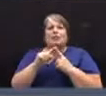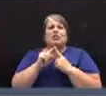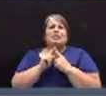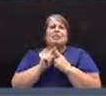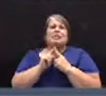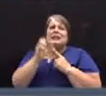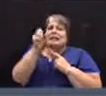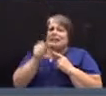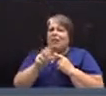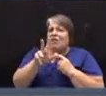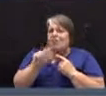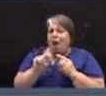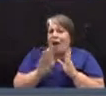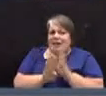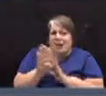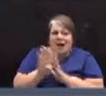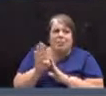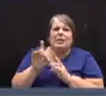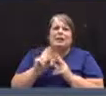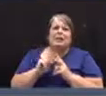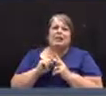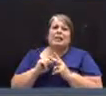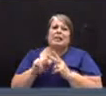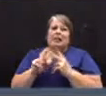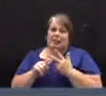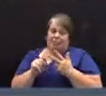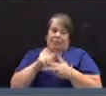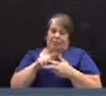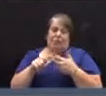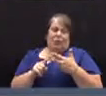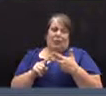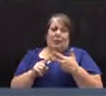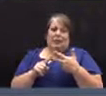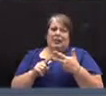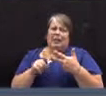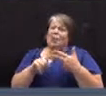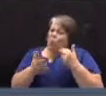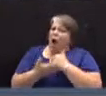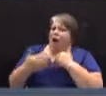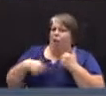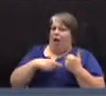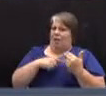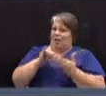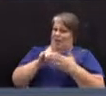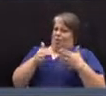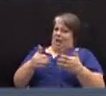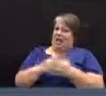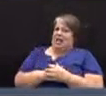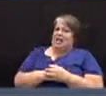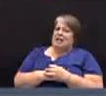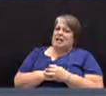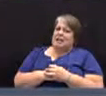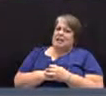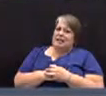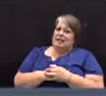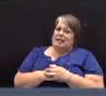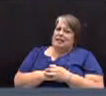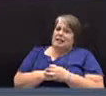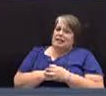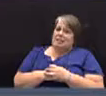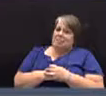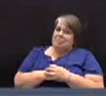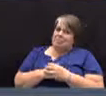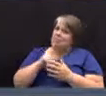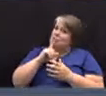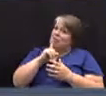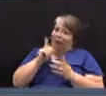Southern Vermont Development to help us that way. Because until